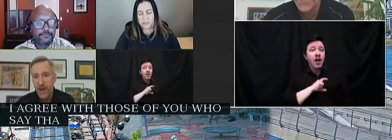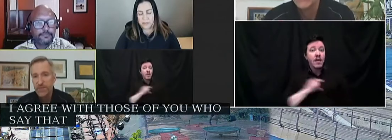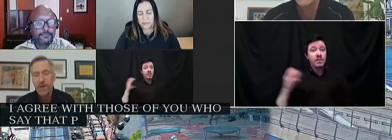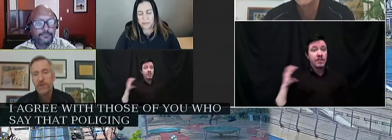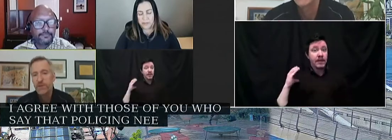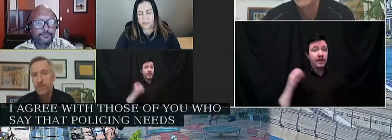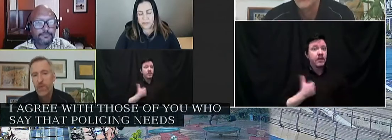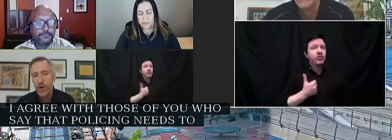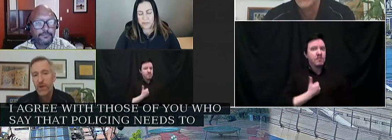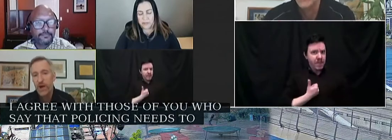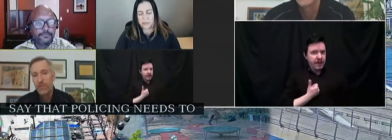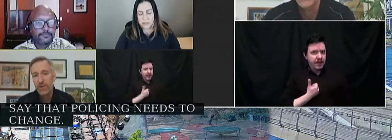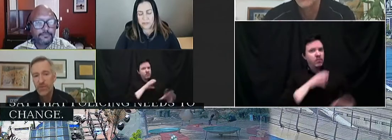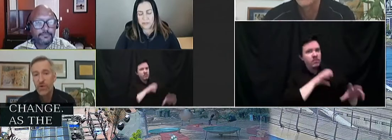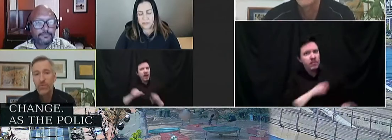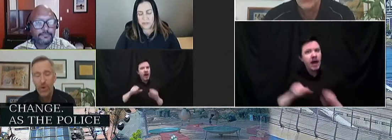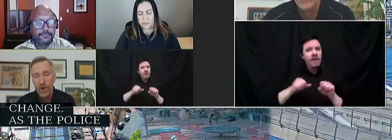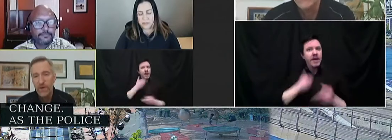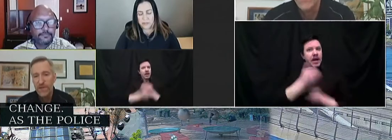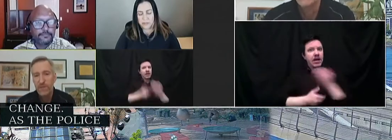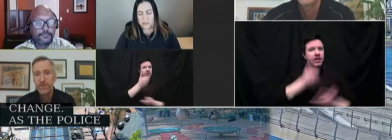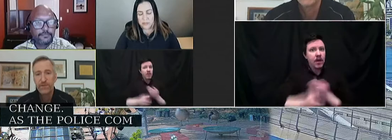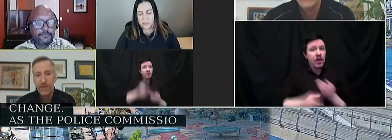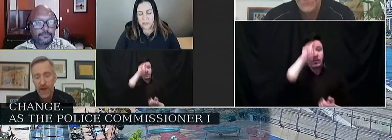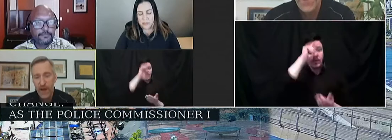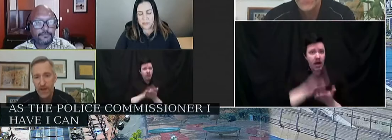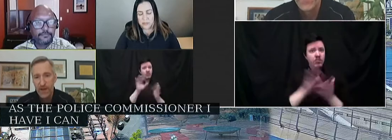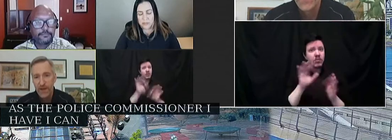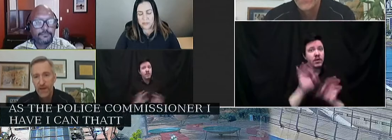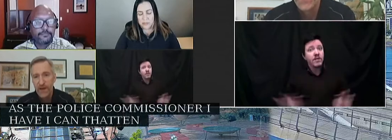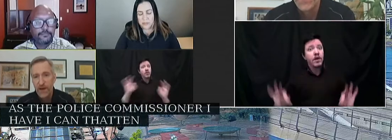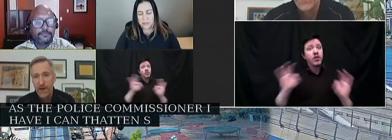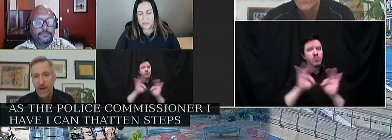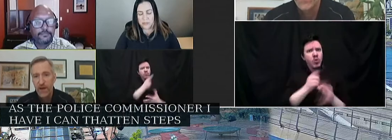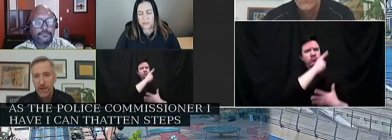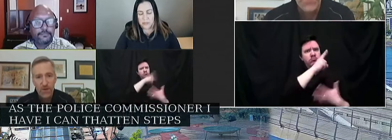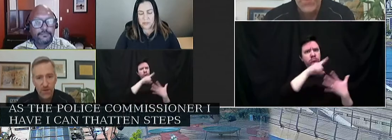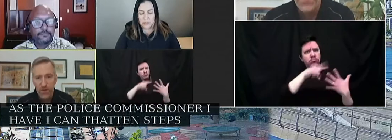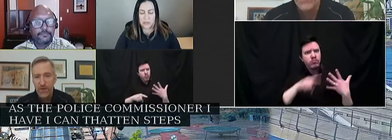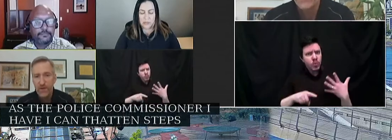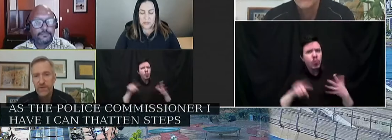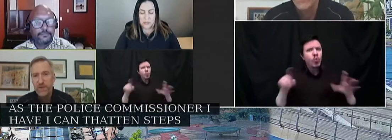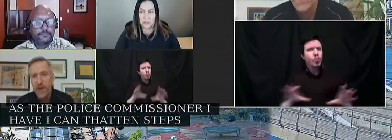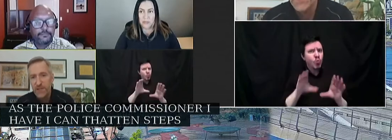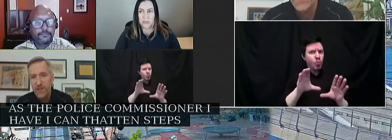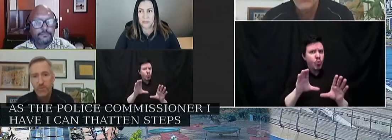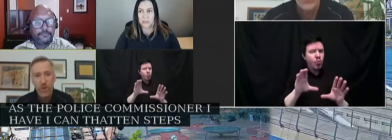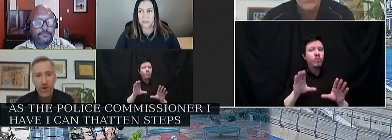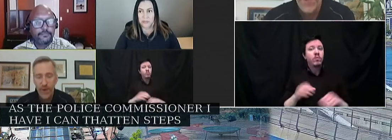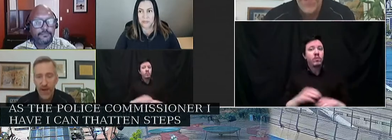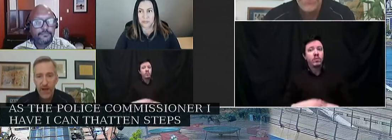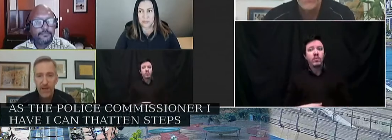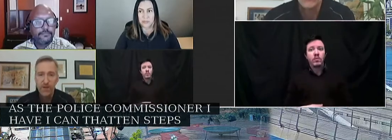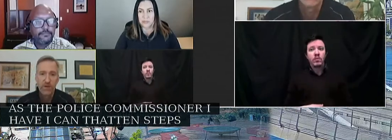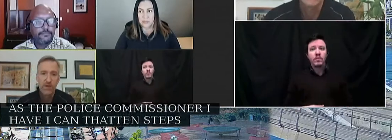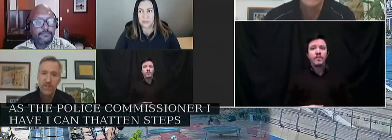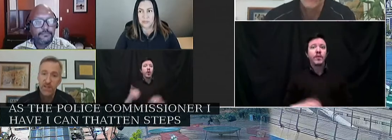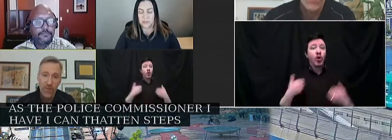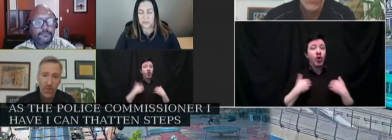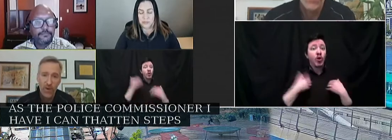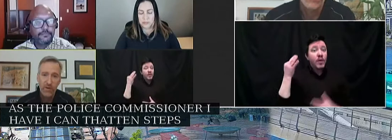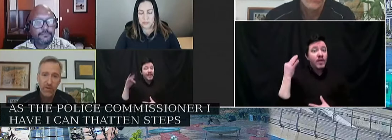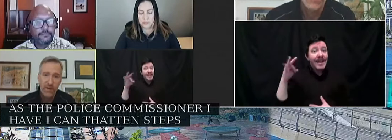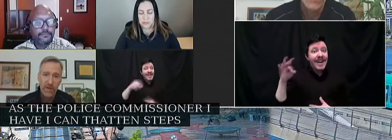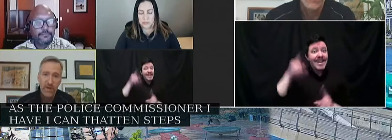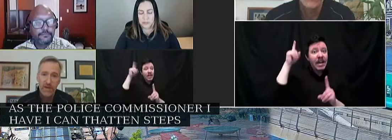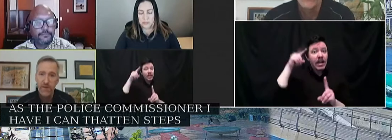taken steps up to this point that I believe were important steps to take. And you can refer to the 19 point plan. You can look